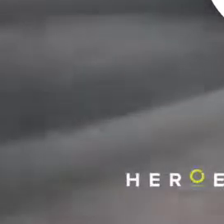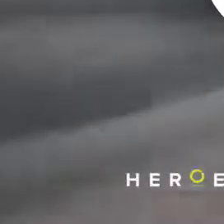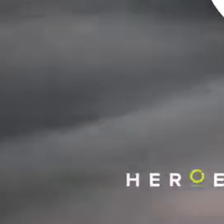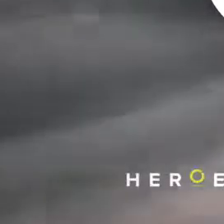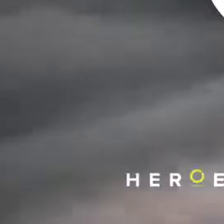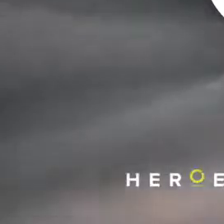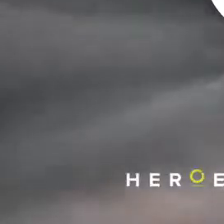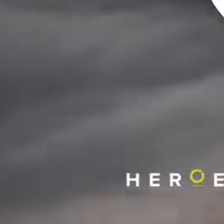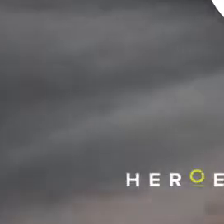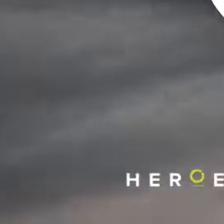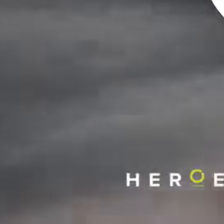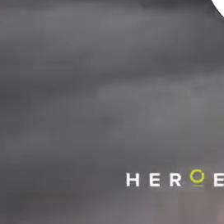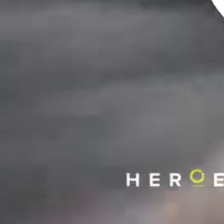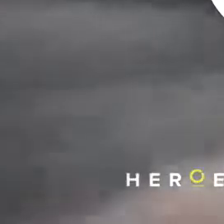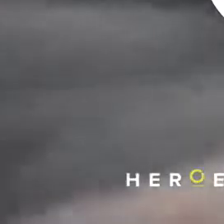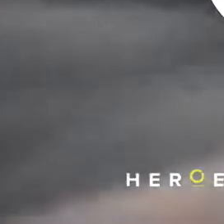thank you